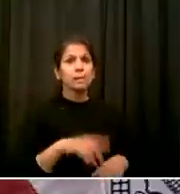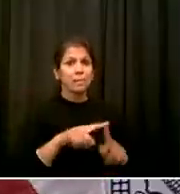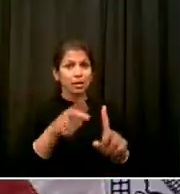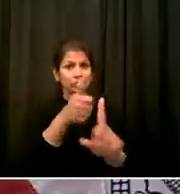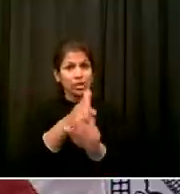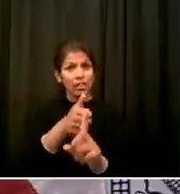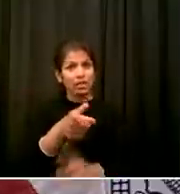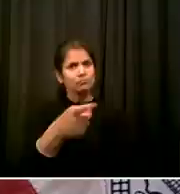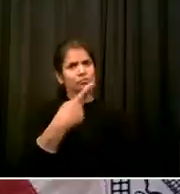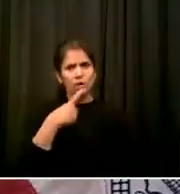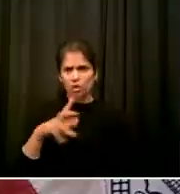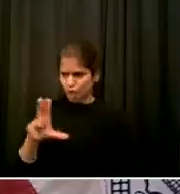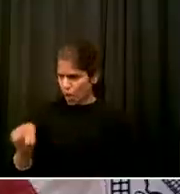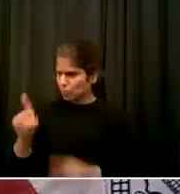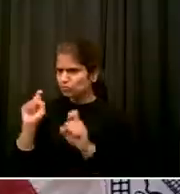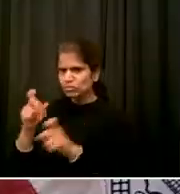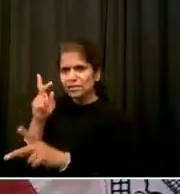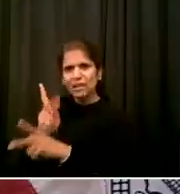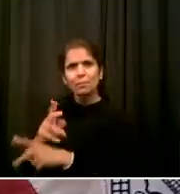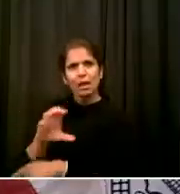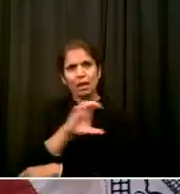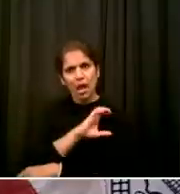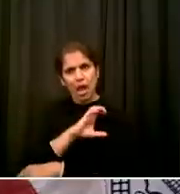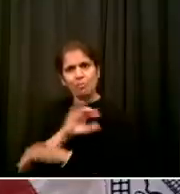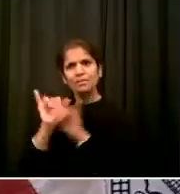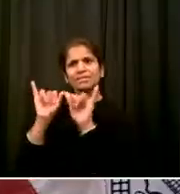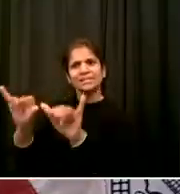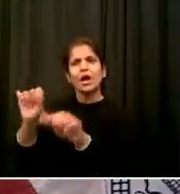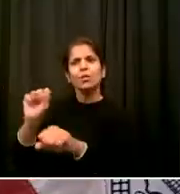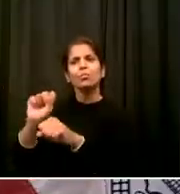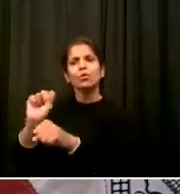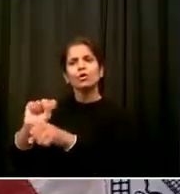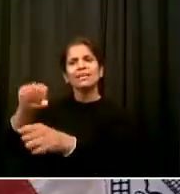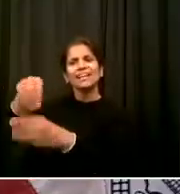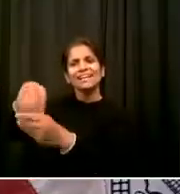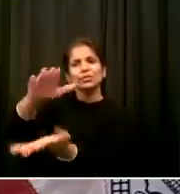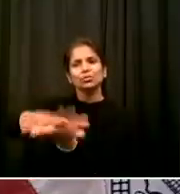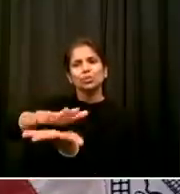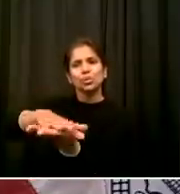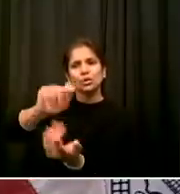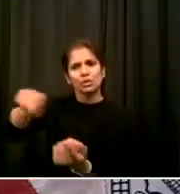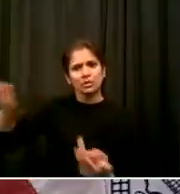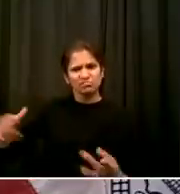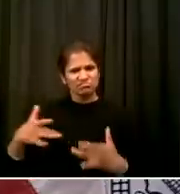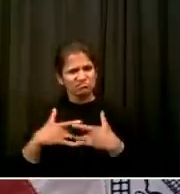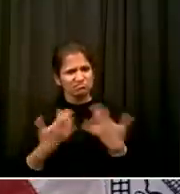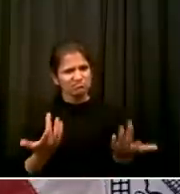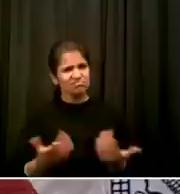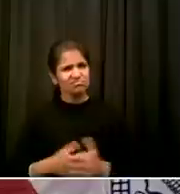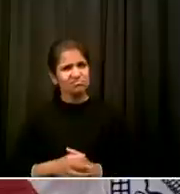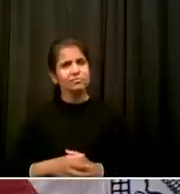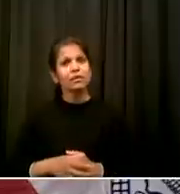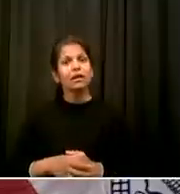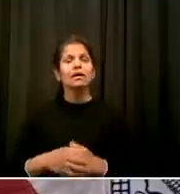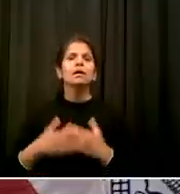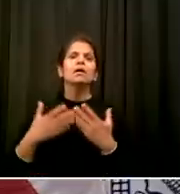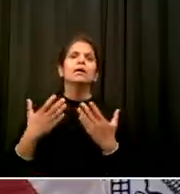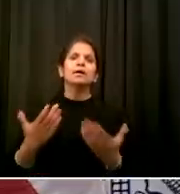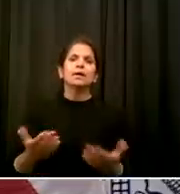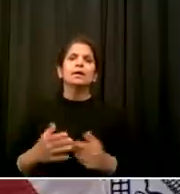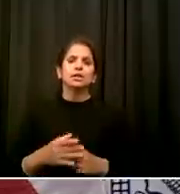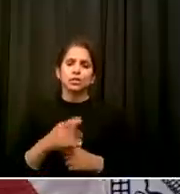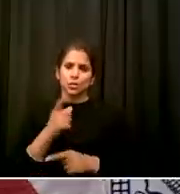conversation going on right now And I appreciate that there are some who think school safety should be taken out of